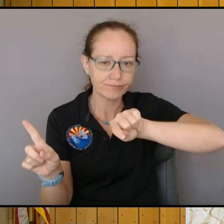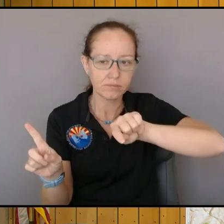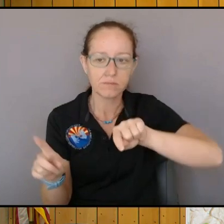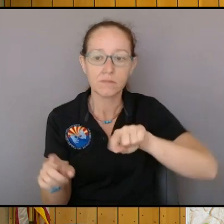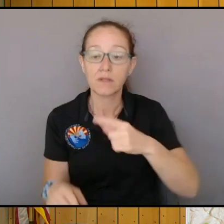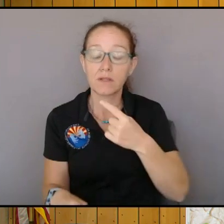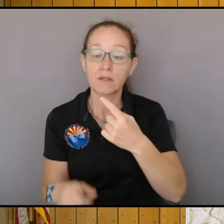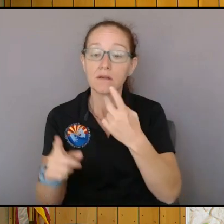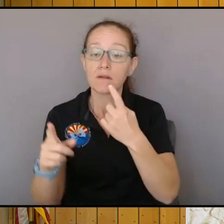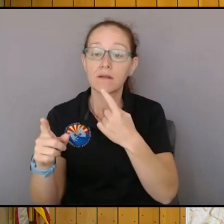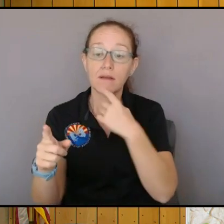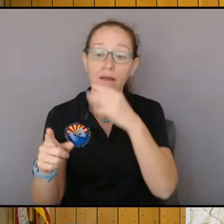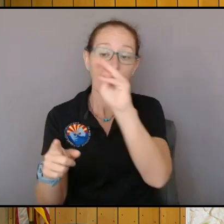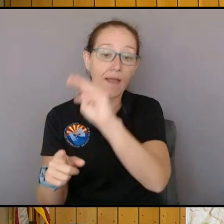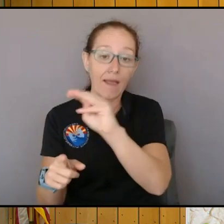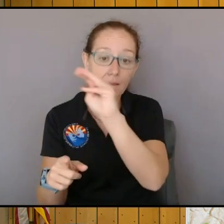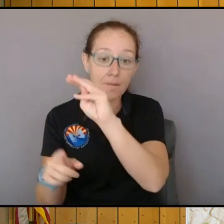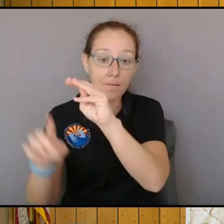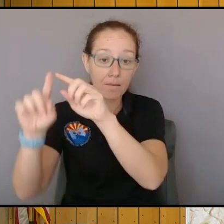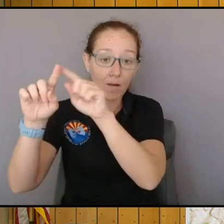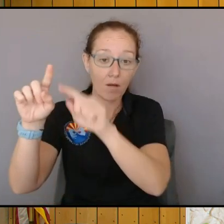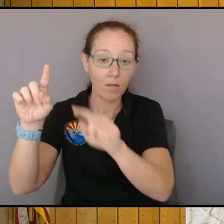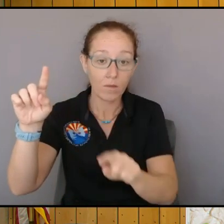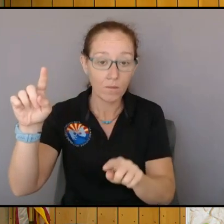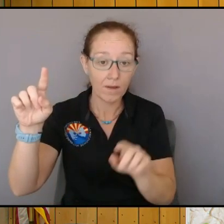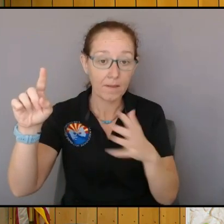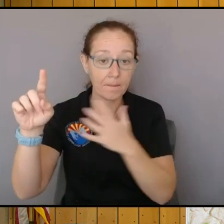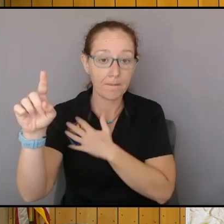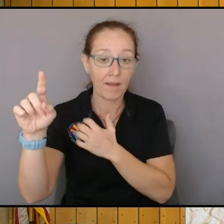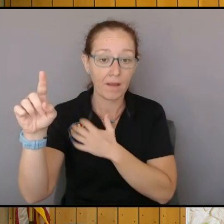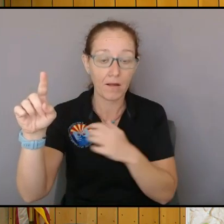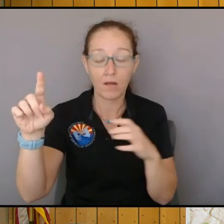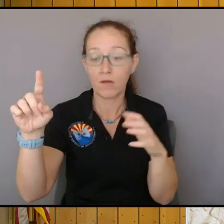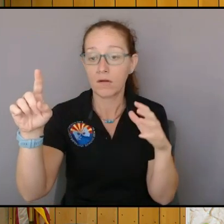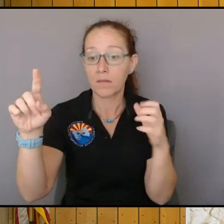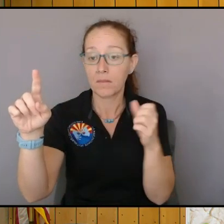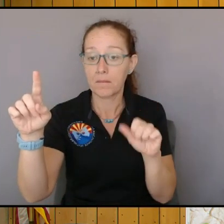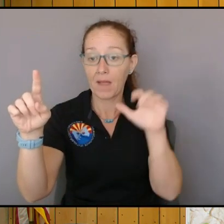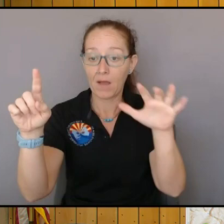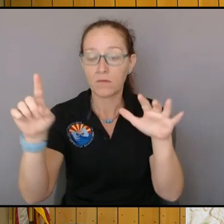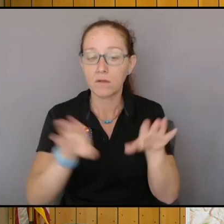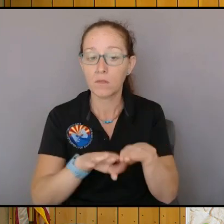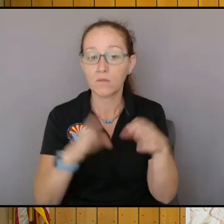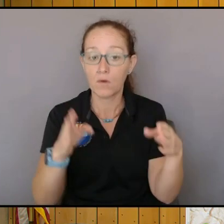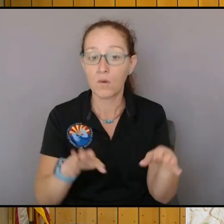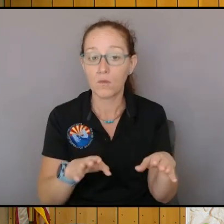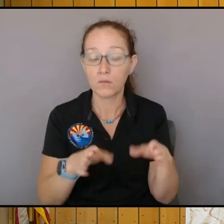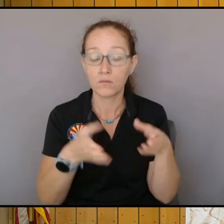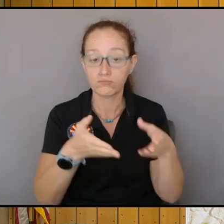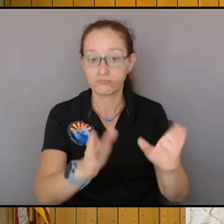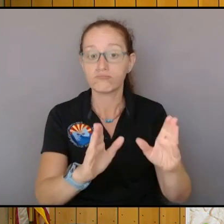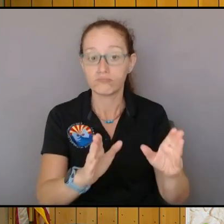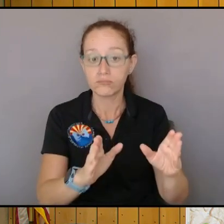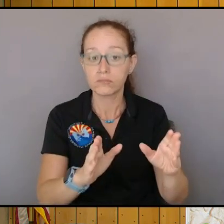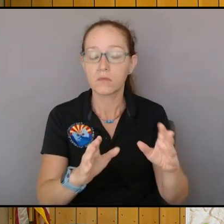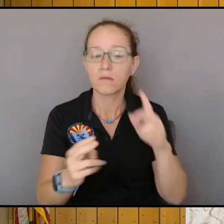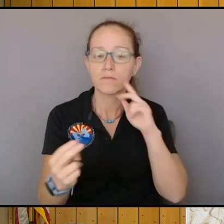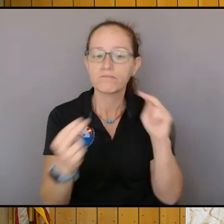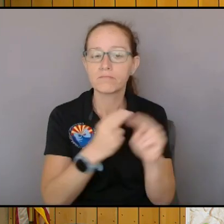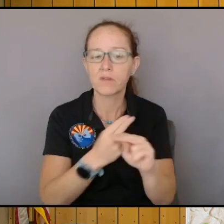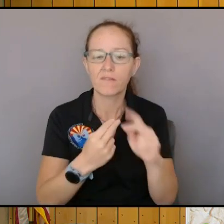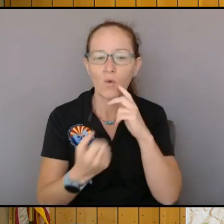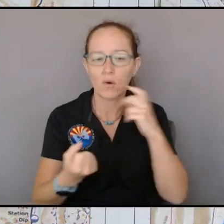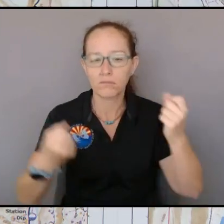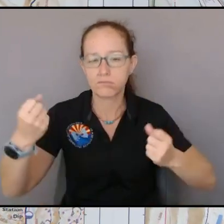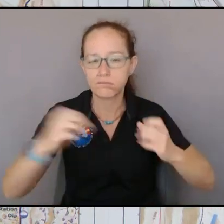way down here up to bear mountain they've got that road opened up and passable for heavy equipment they're going to continue to work along